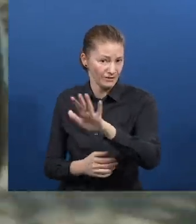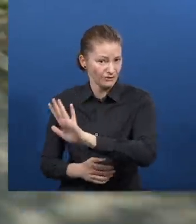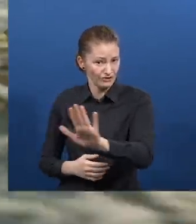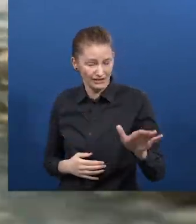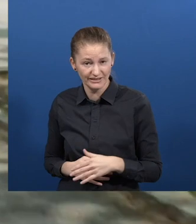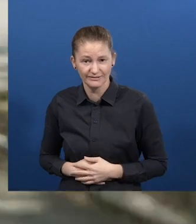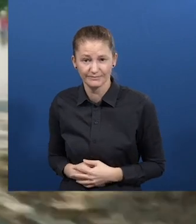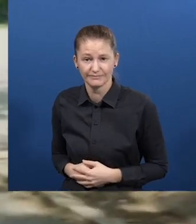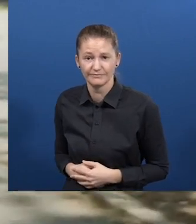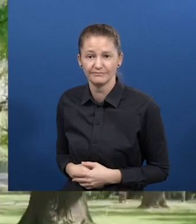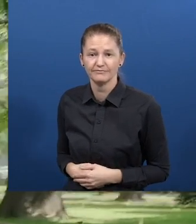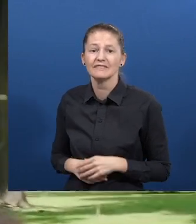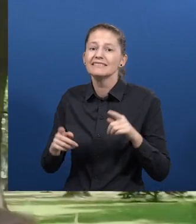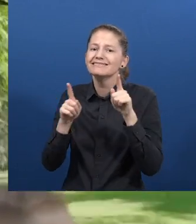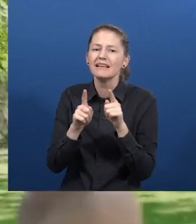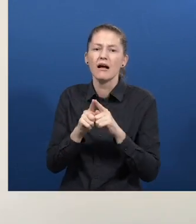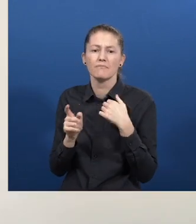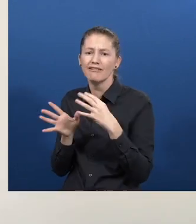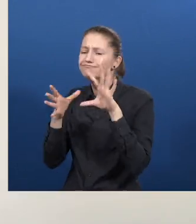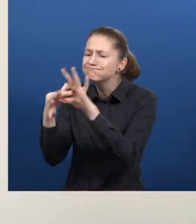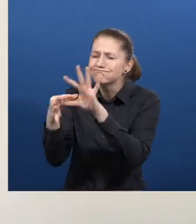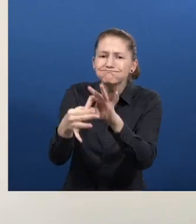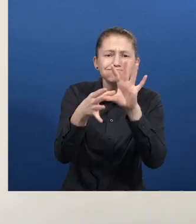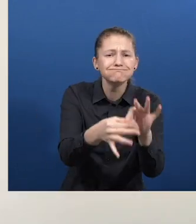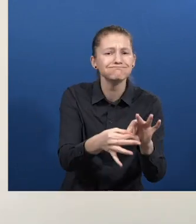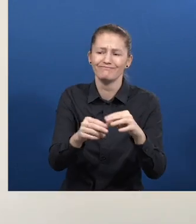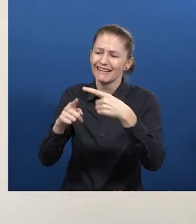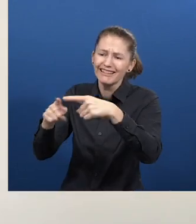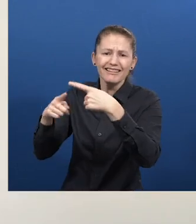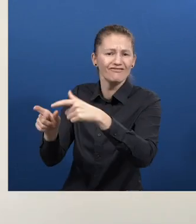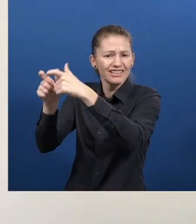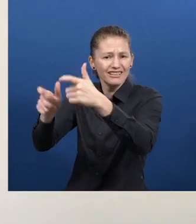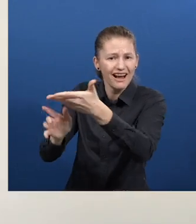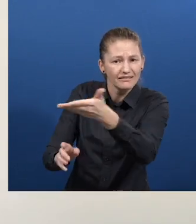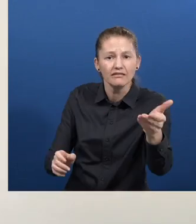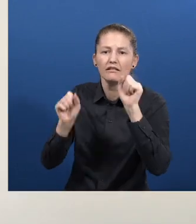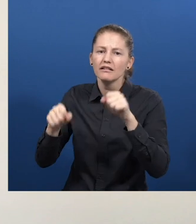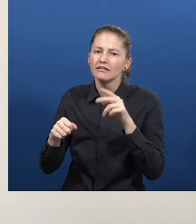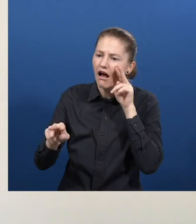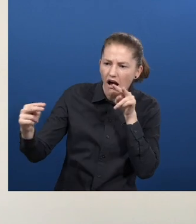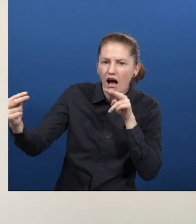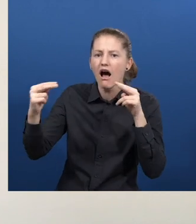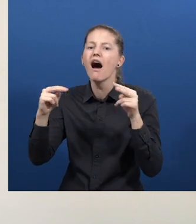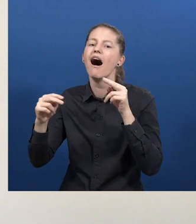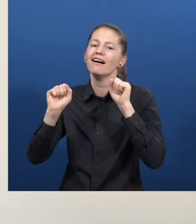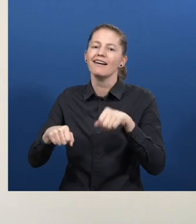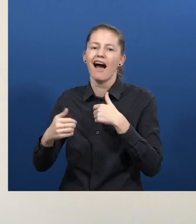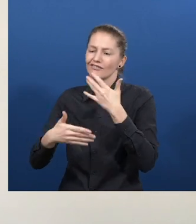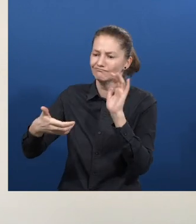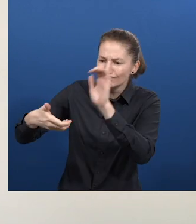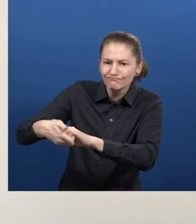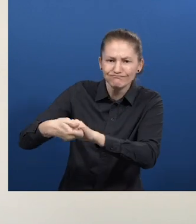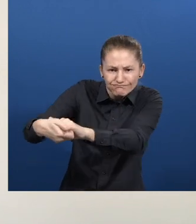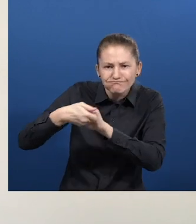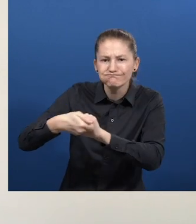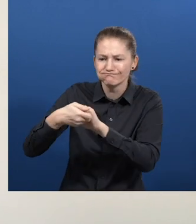space allows us to find ways to work together and even complement services. We truly believe that all these will help us